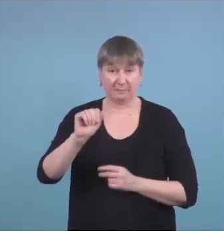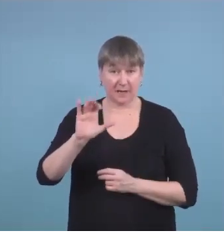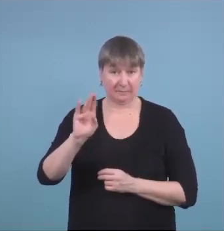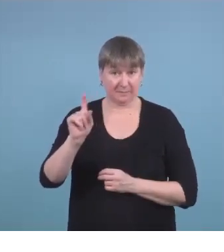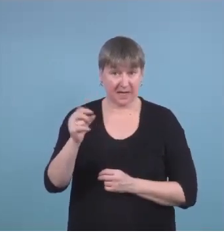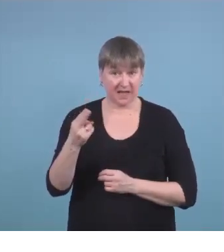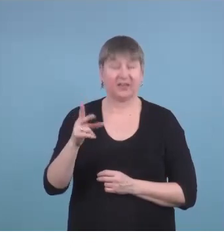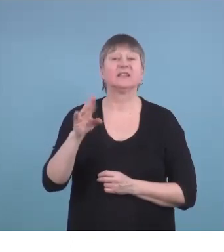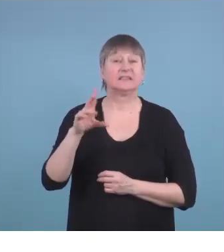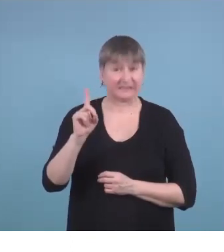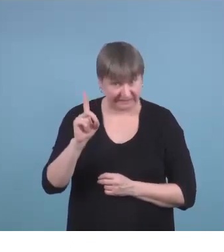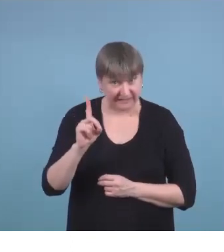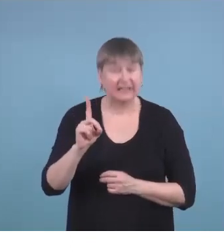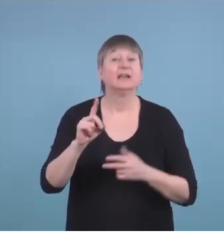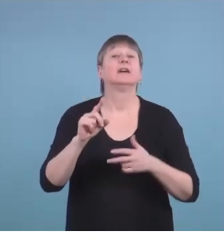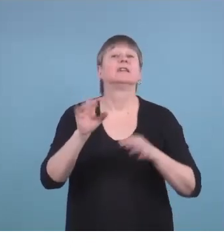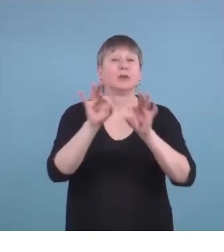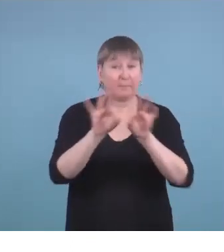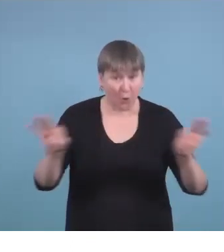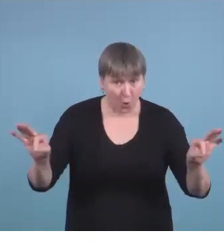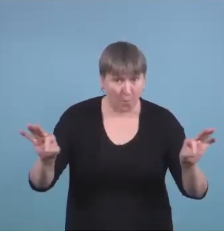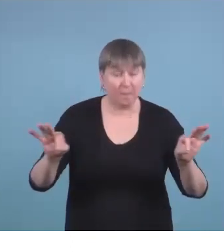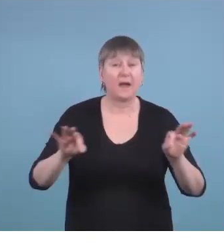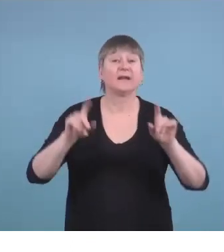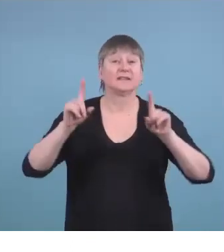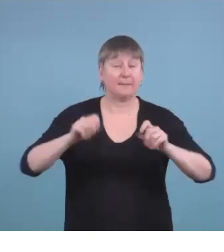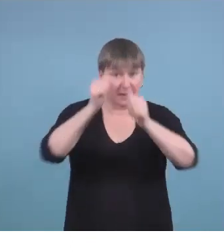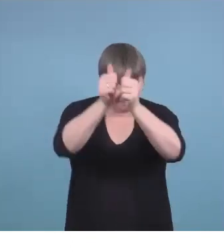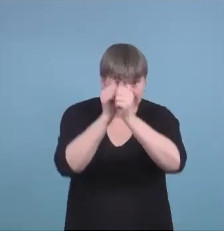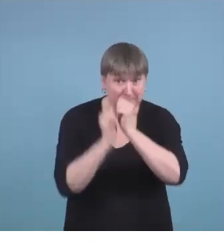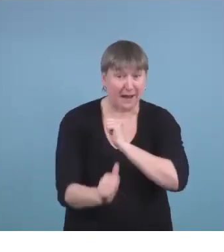diploma exam they passed their diploma exam